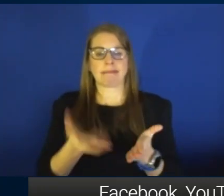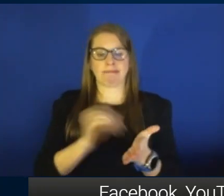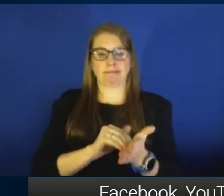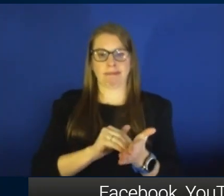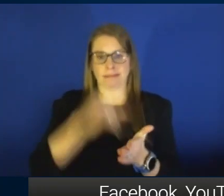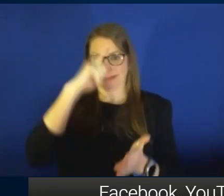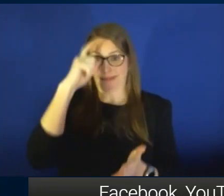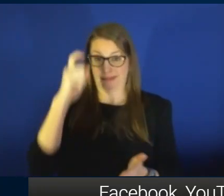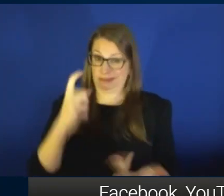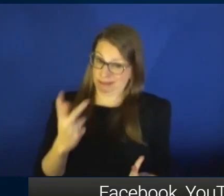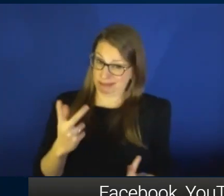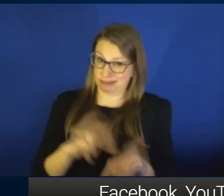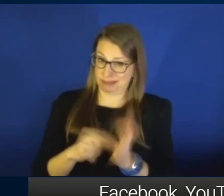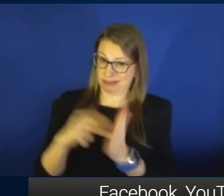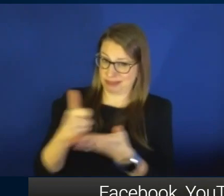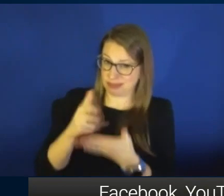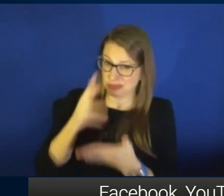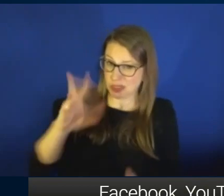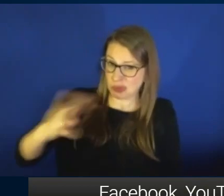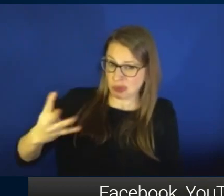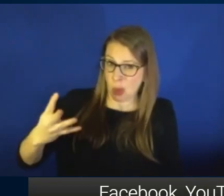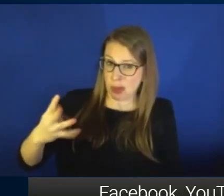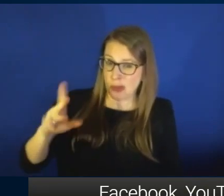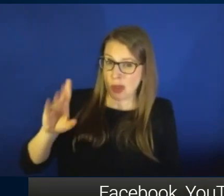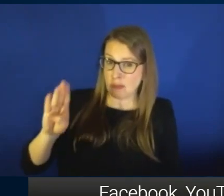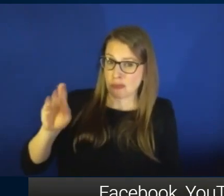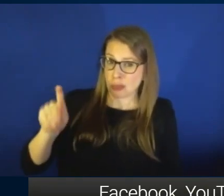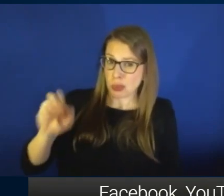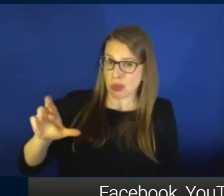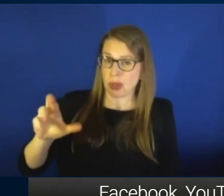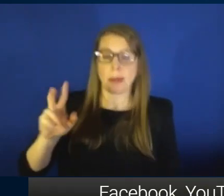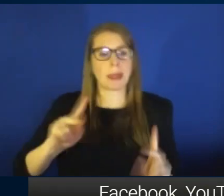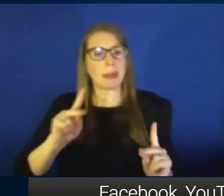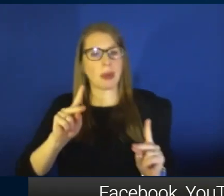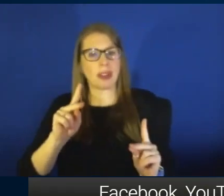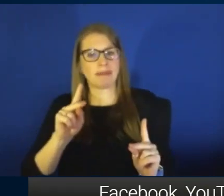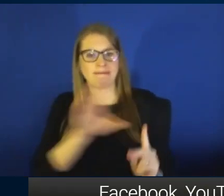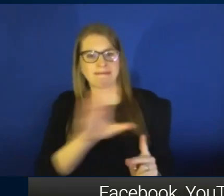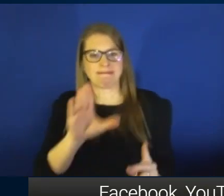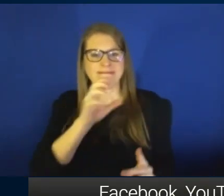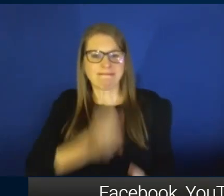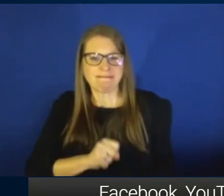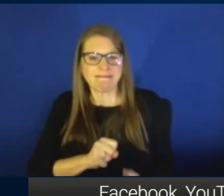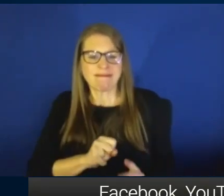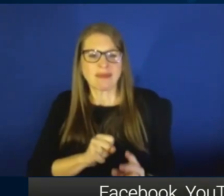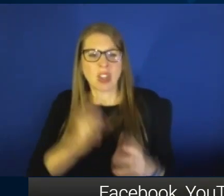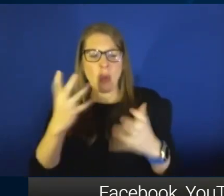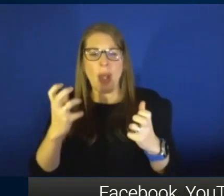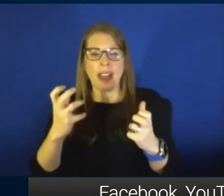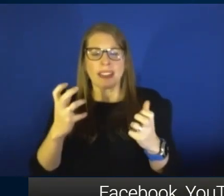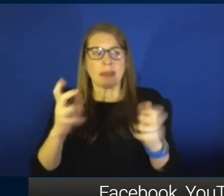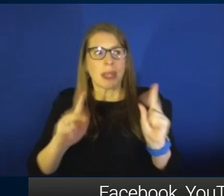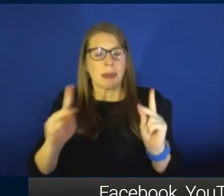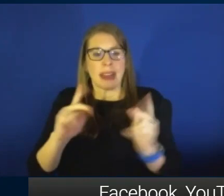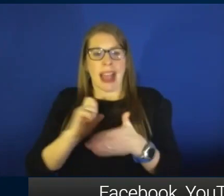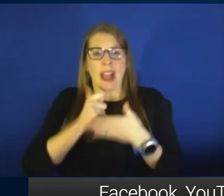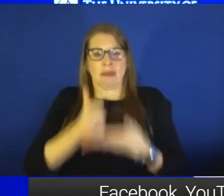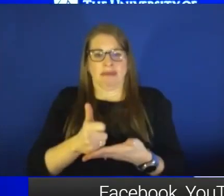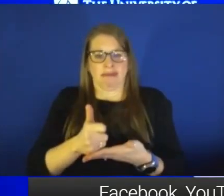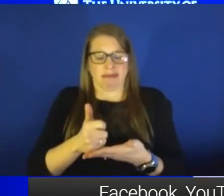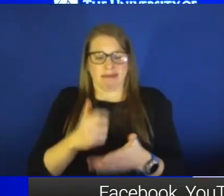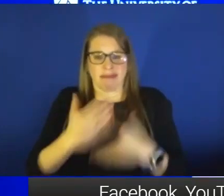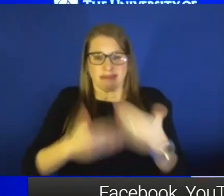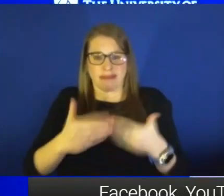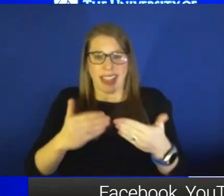once she gets that shot, considering her age? You know how people just want you to tell them how to live their life. know. It's want to hear it from you, that it's okay. You know, she